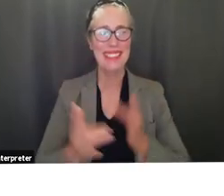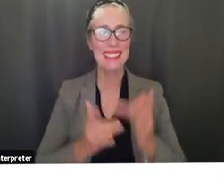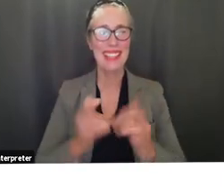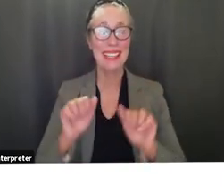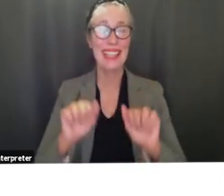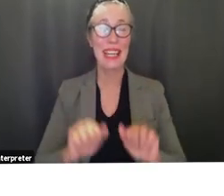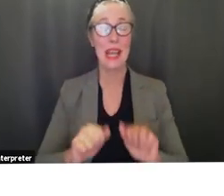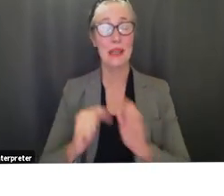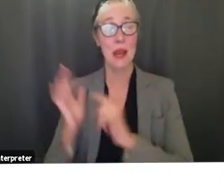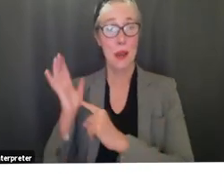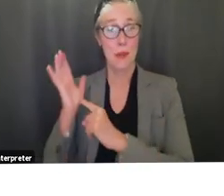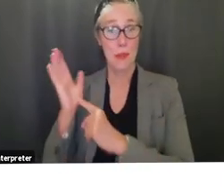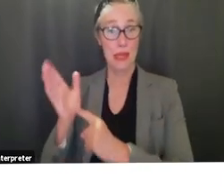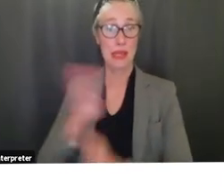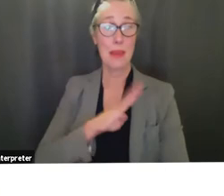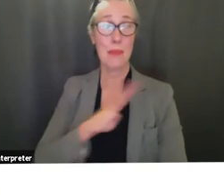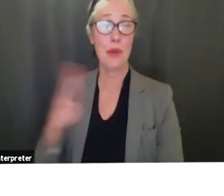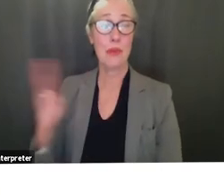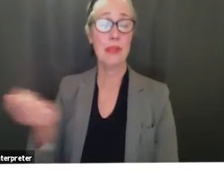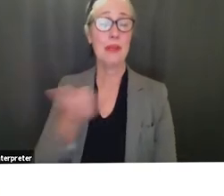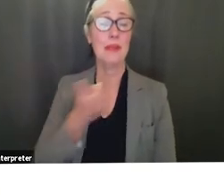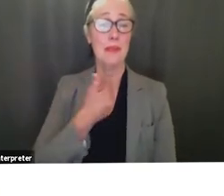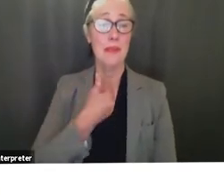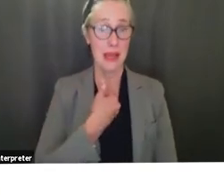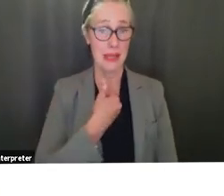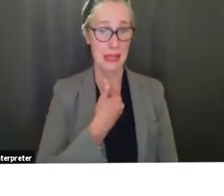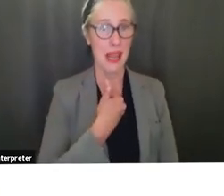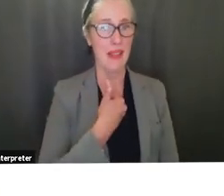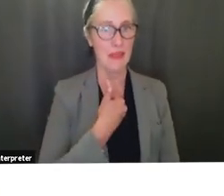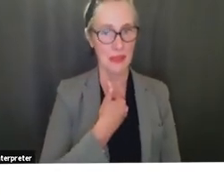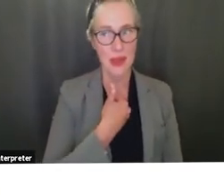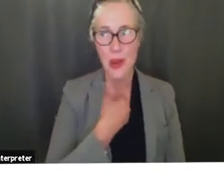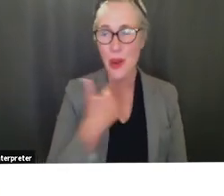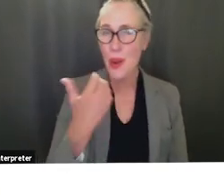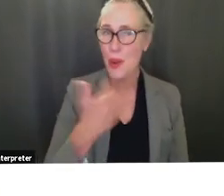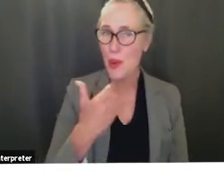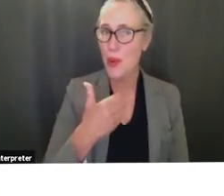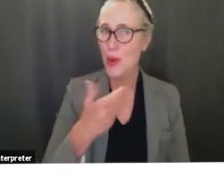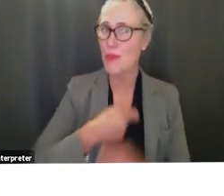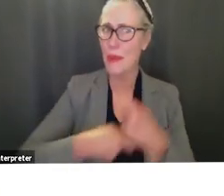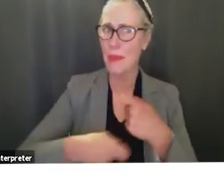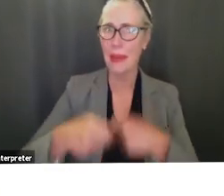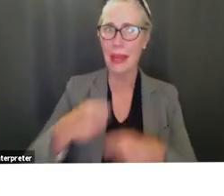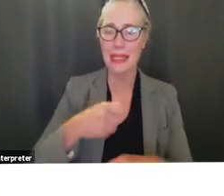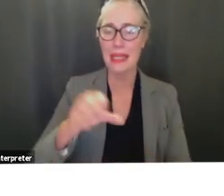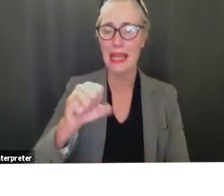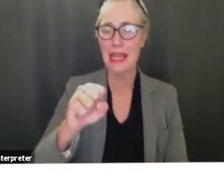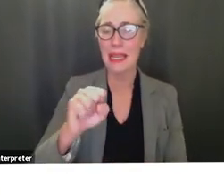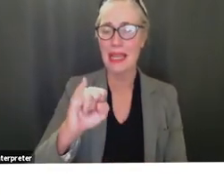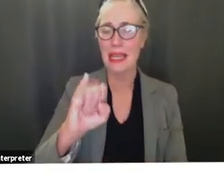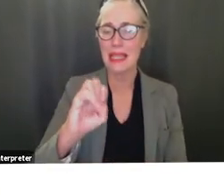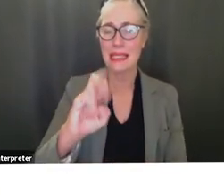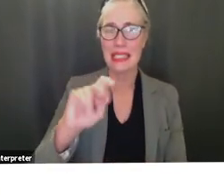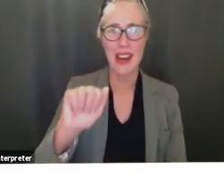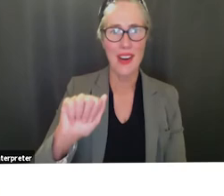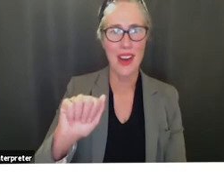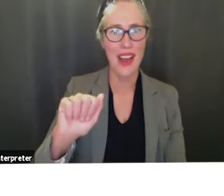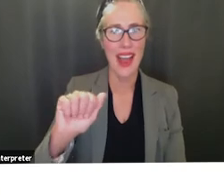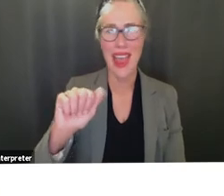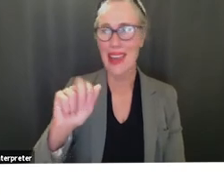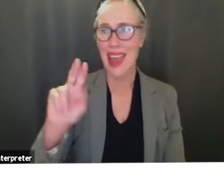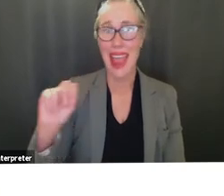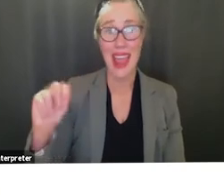present this board report myself um big shoes to fill with sierra and and anne uh but again they they